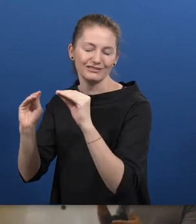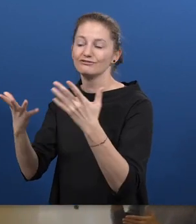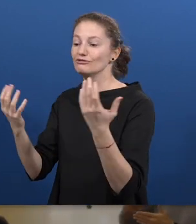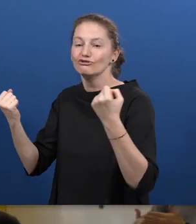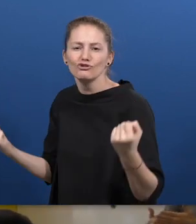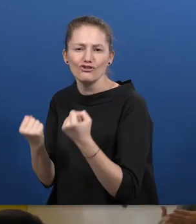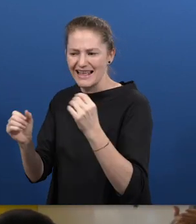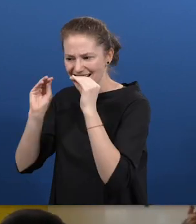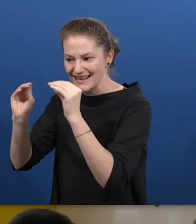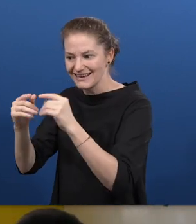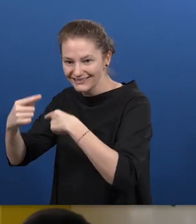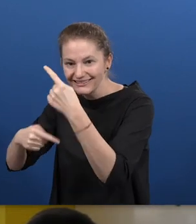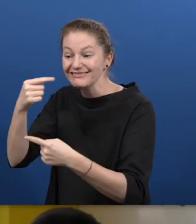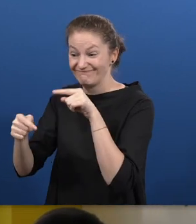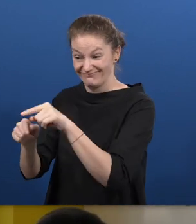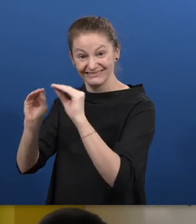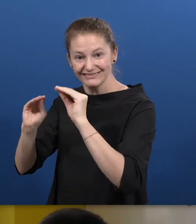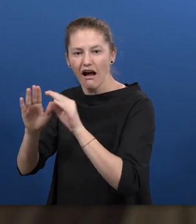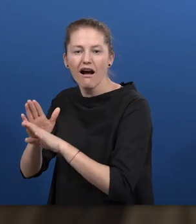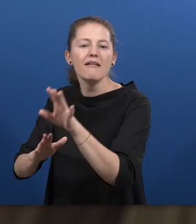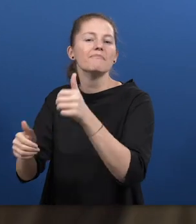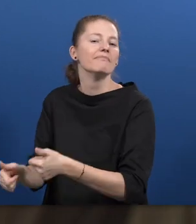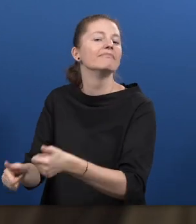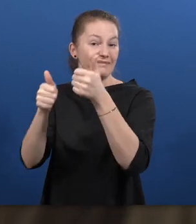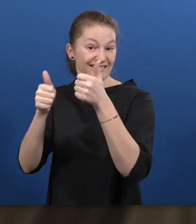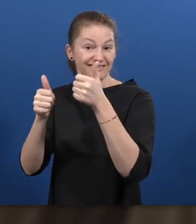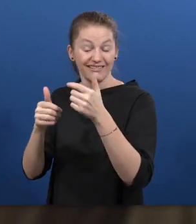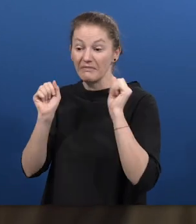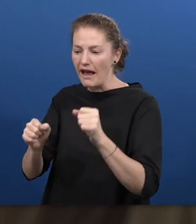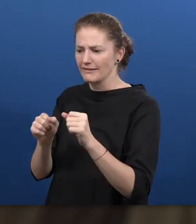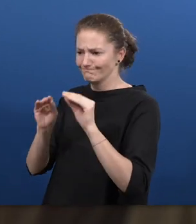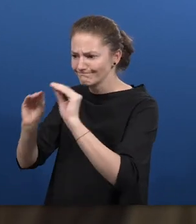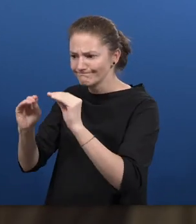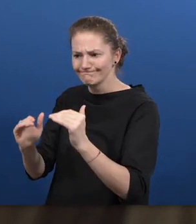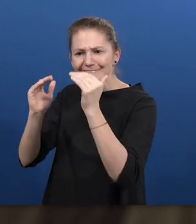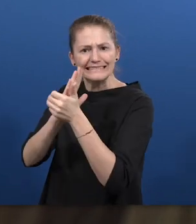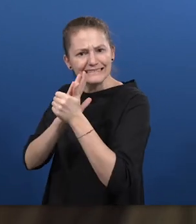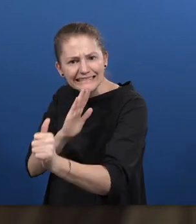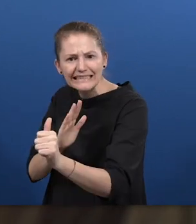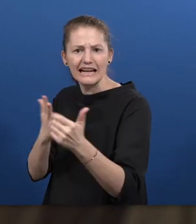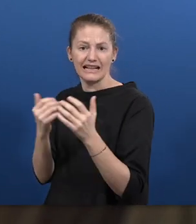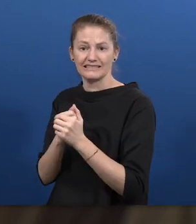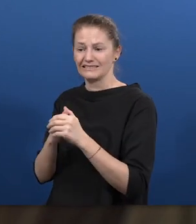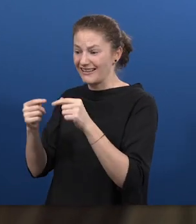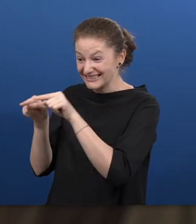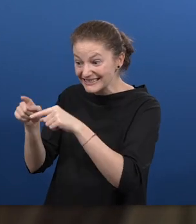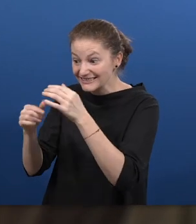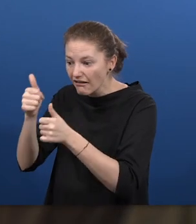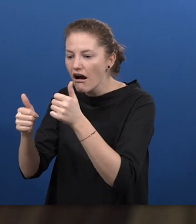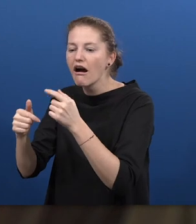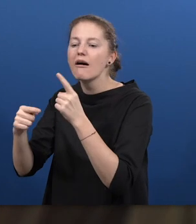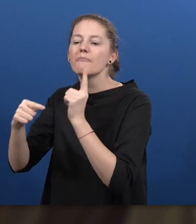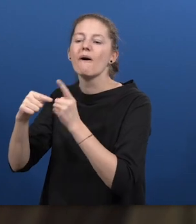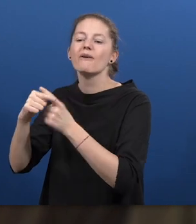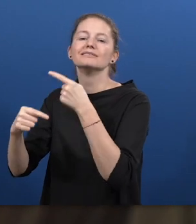We're seeing people able to learn much higher order skills, skills that are important for going